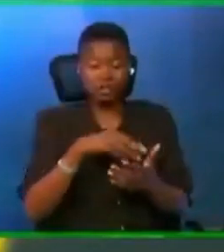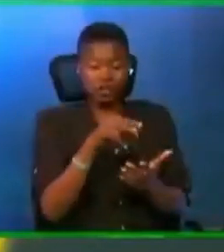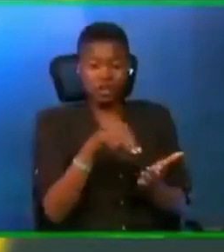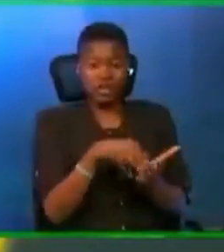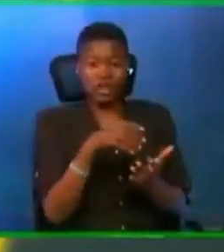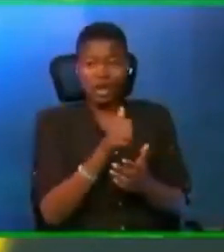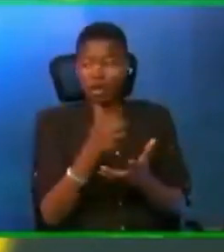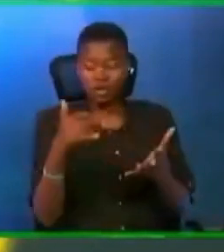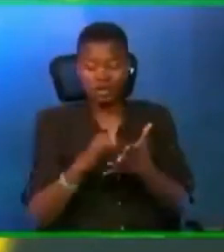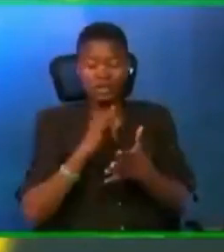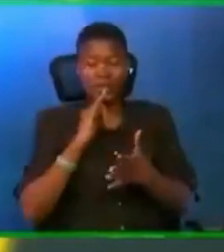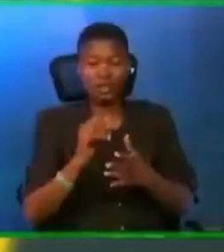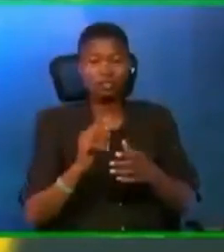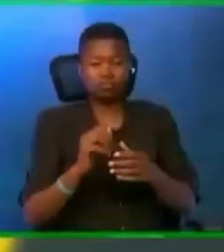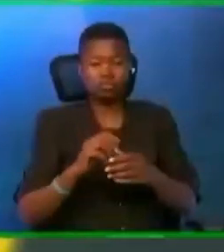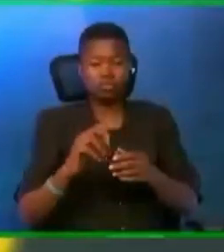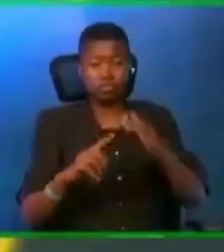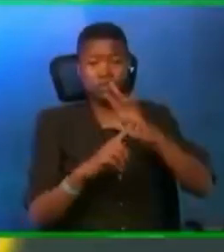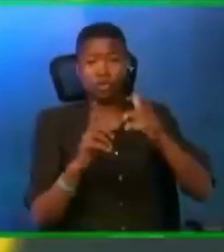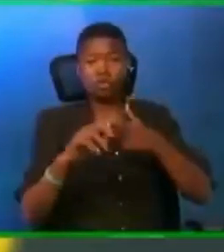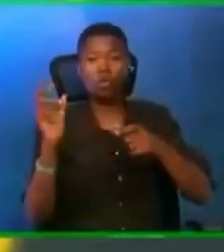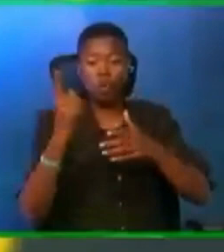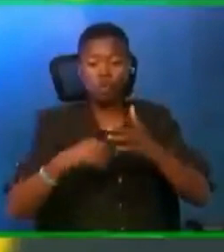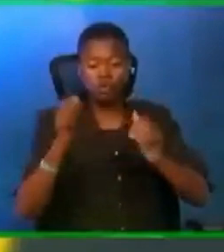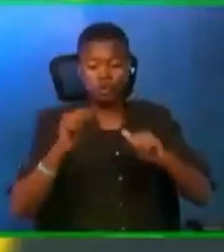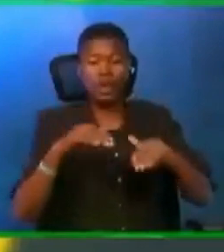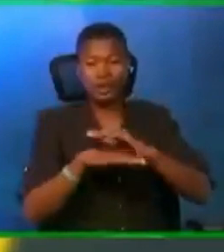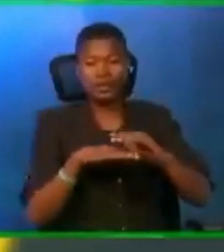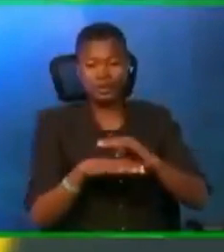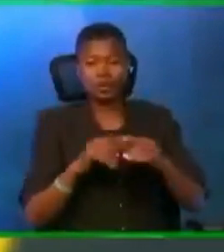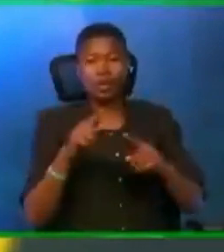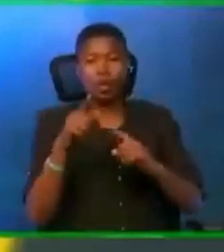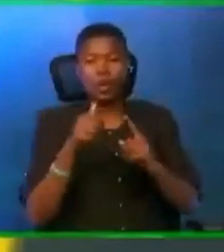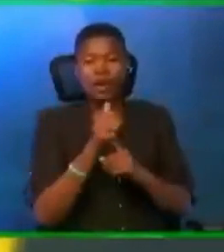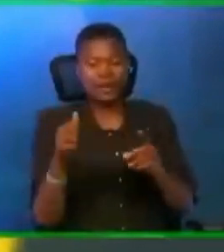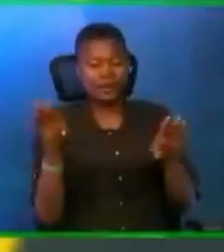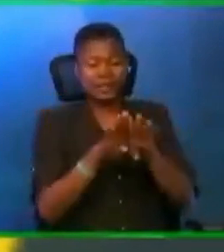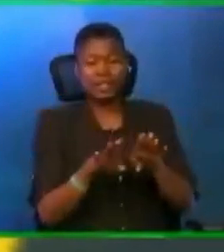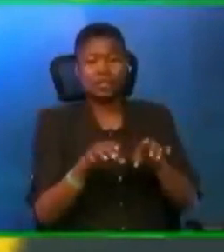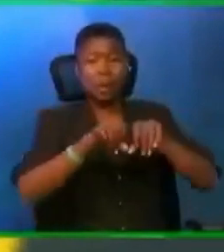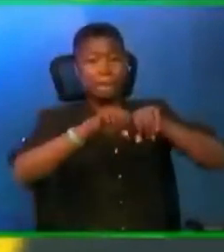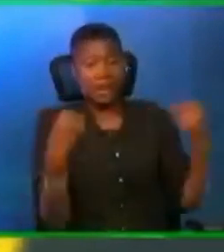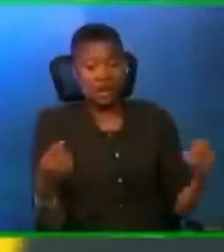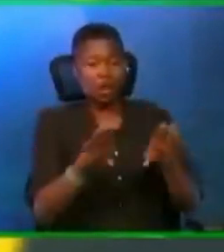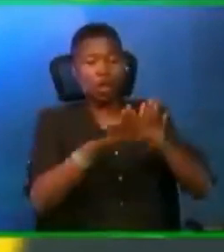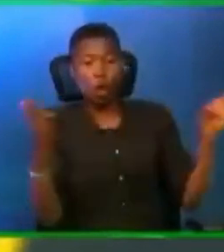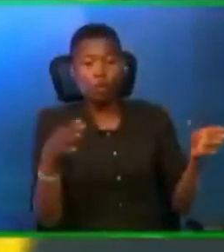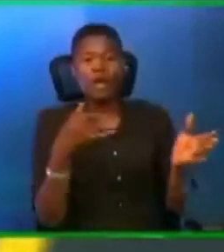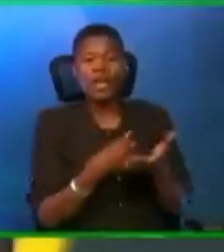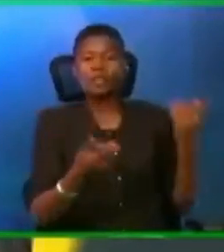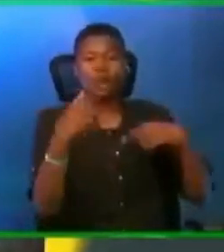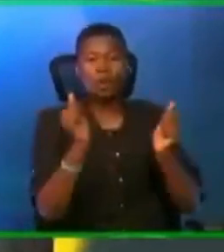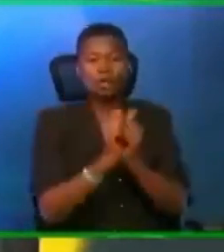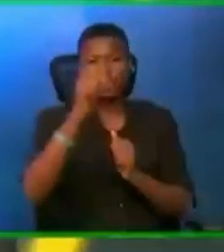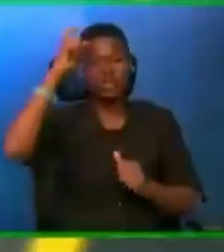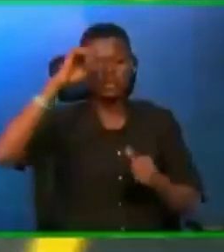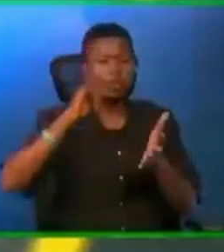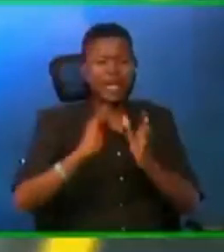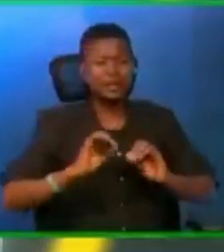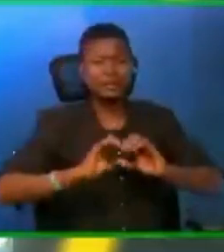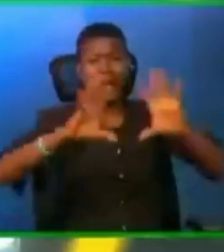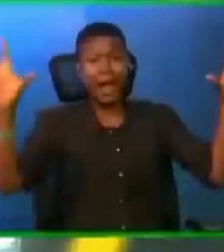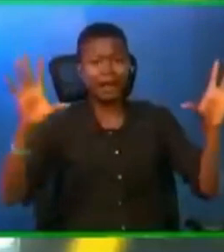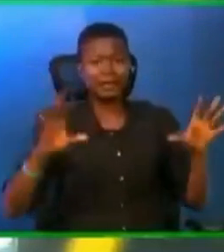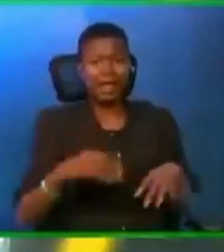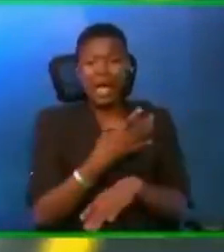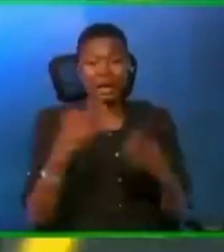what they can access. When a seal breaks, it comes out with wisdom. Such wisdom that shines in darkness. And the darkness cannot comprehend it.